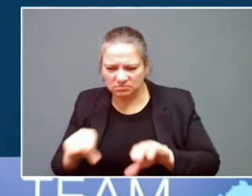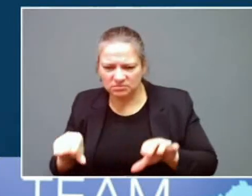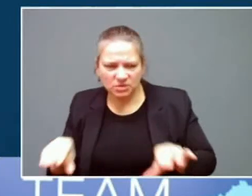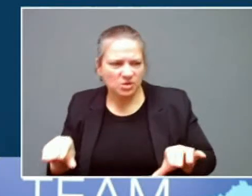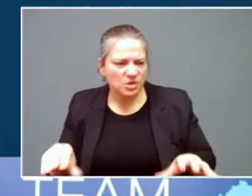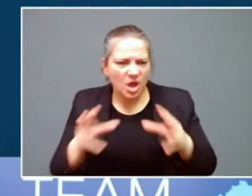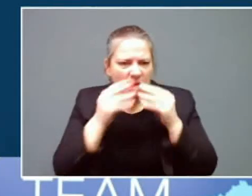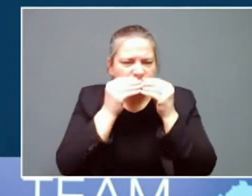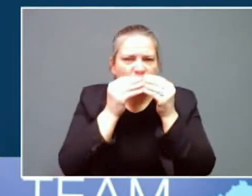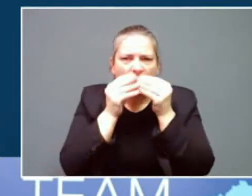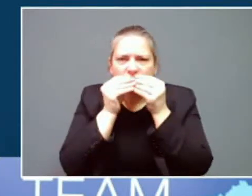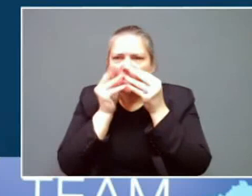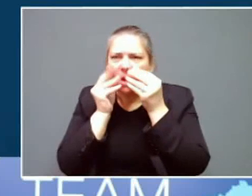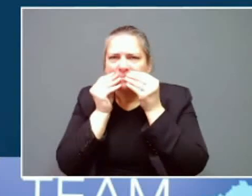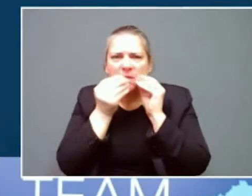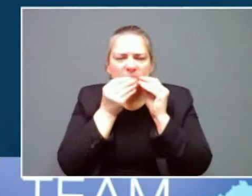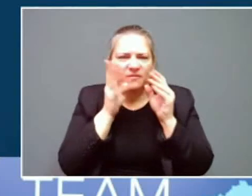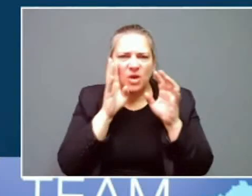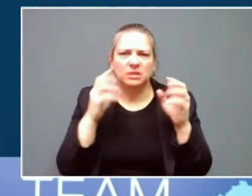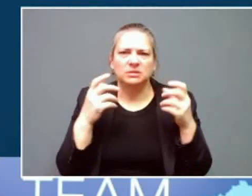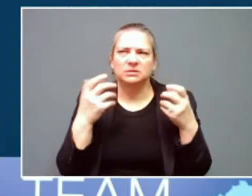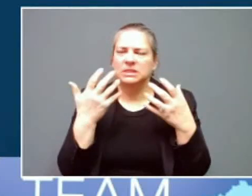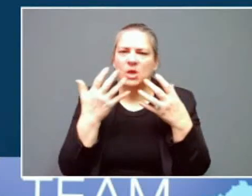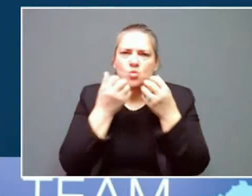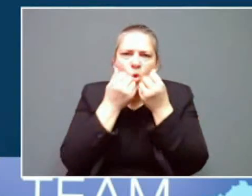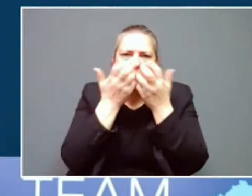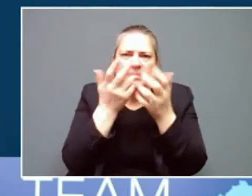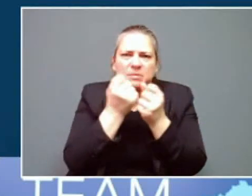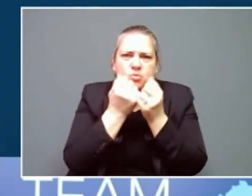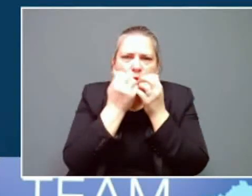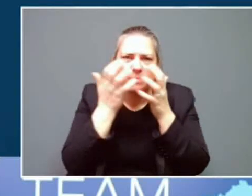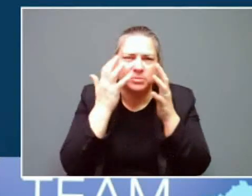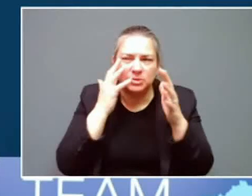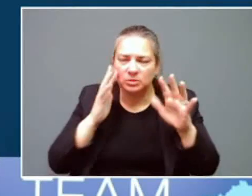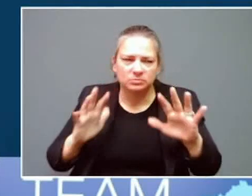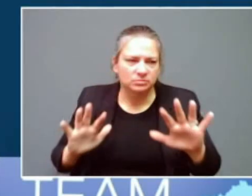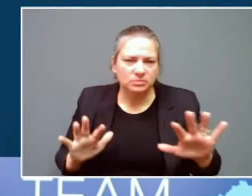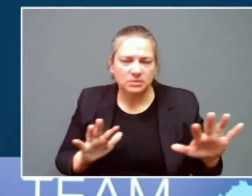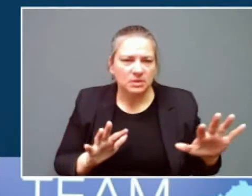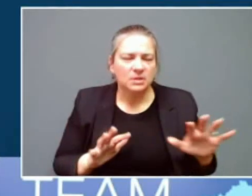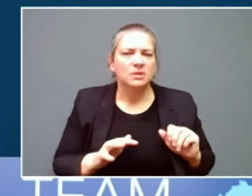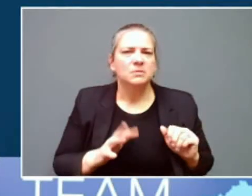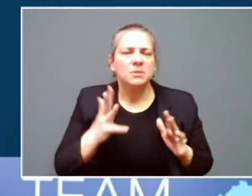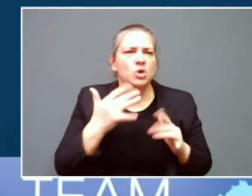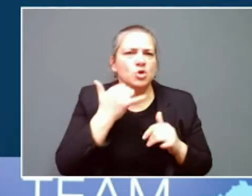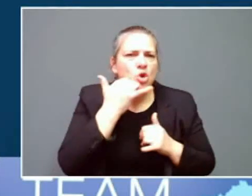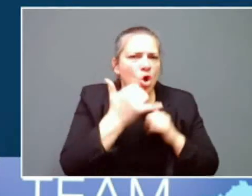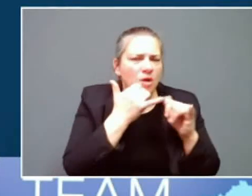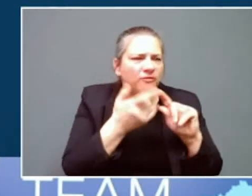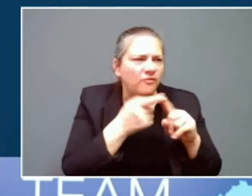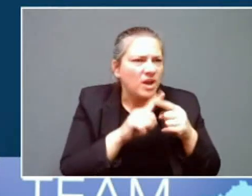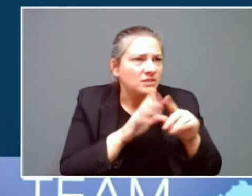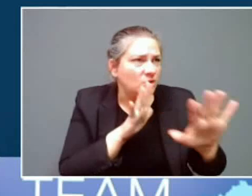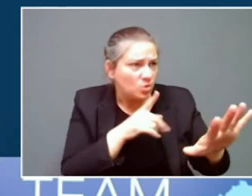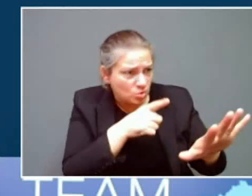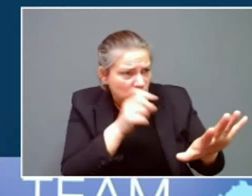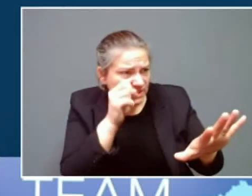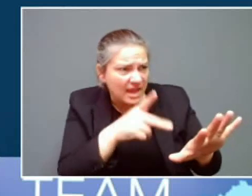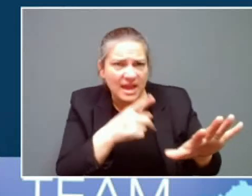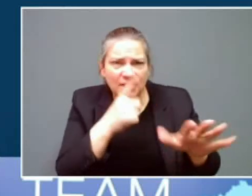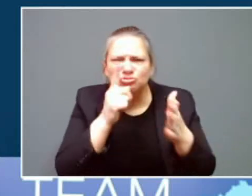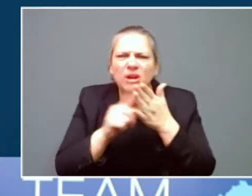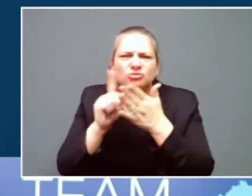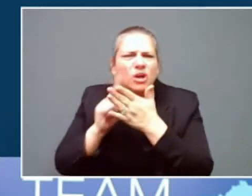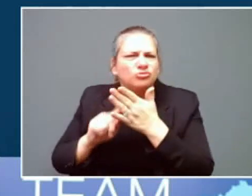the time to take and make phone calls to neighbors and to friends to ensure that your welfare is